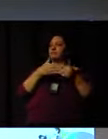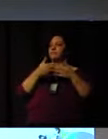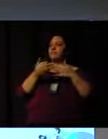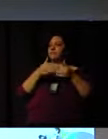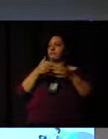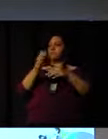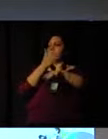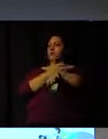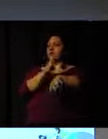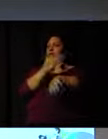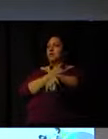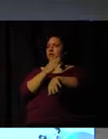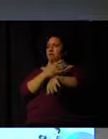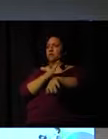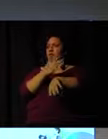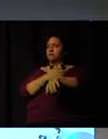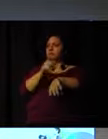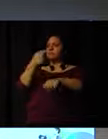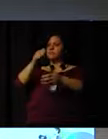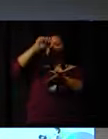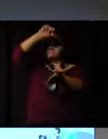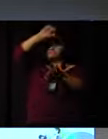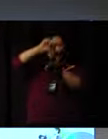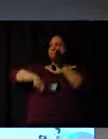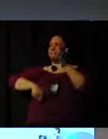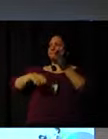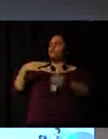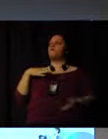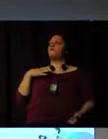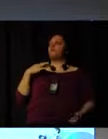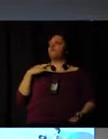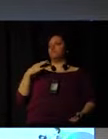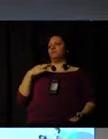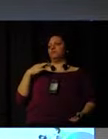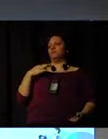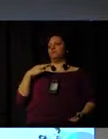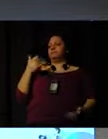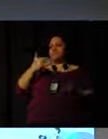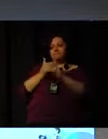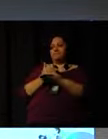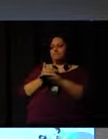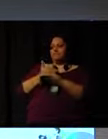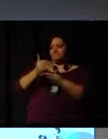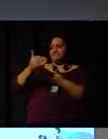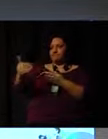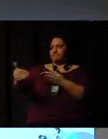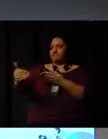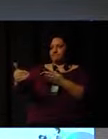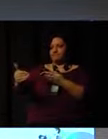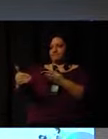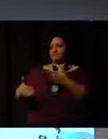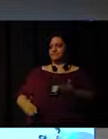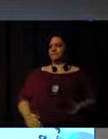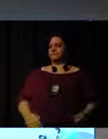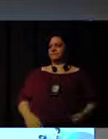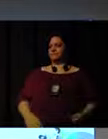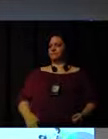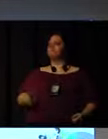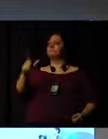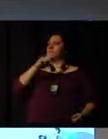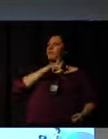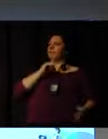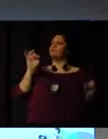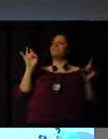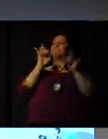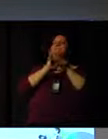activity, having volunteers, you have to sign a term saying that you want to be a